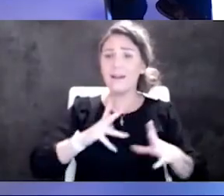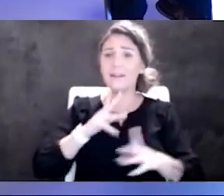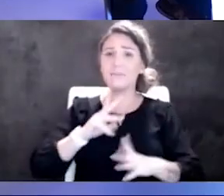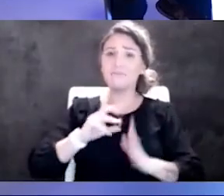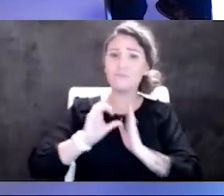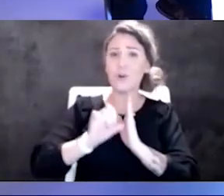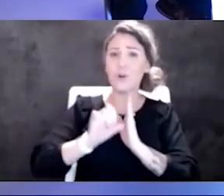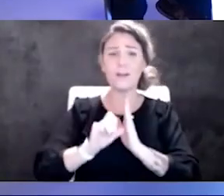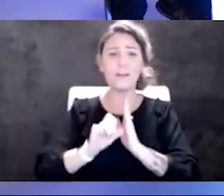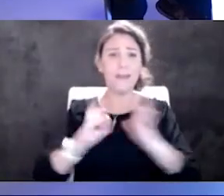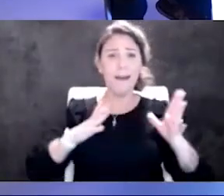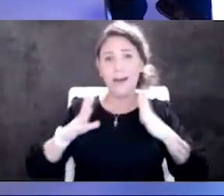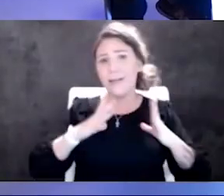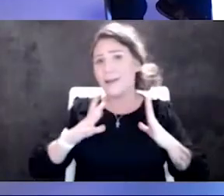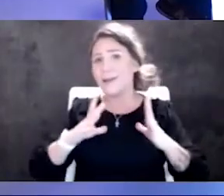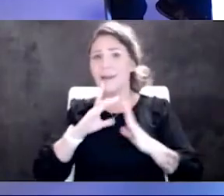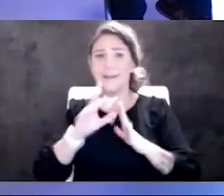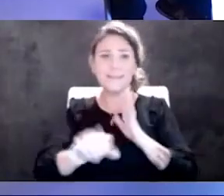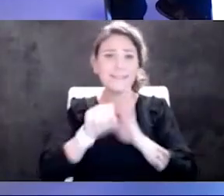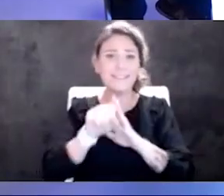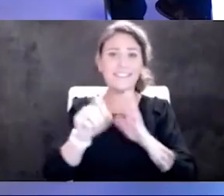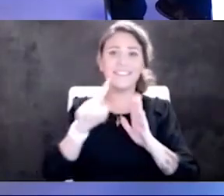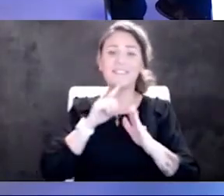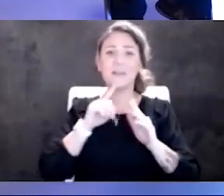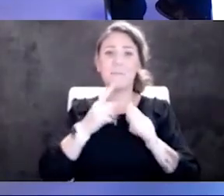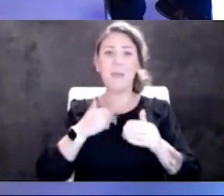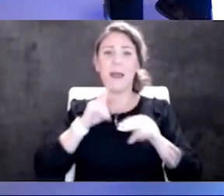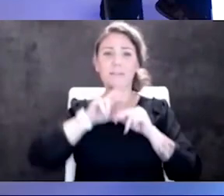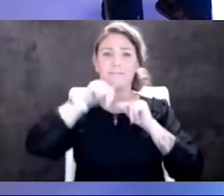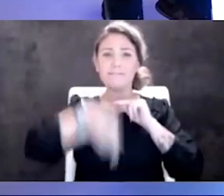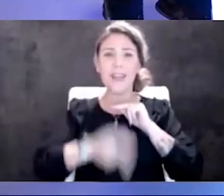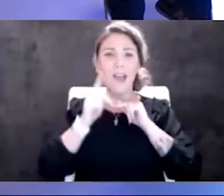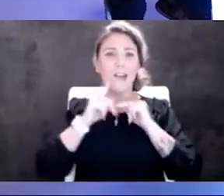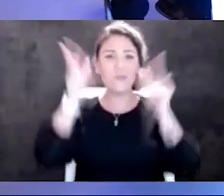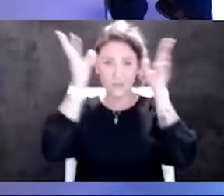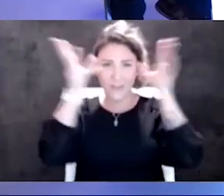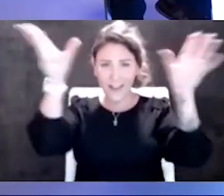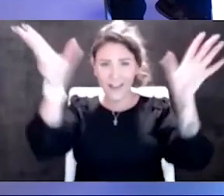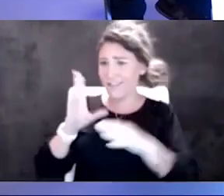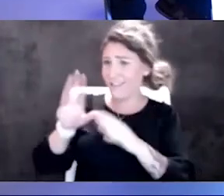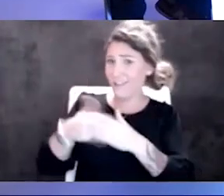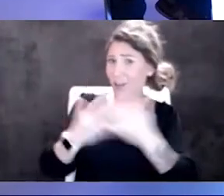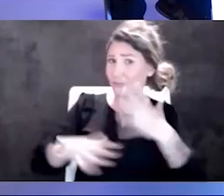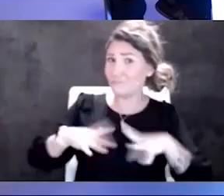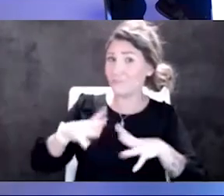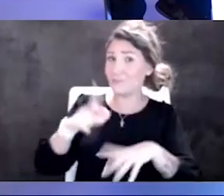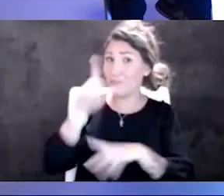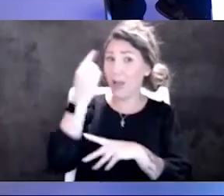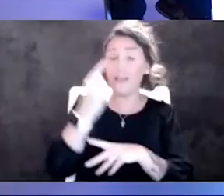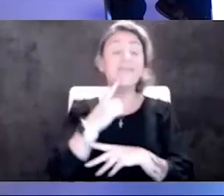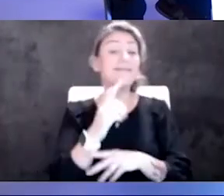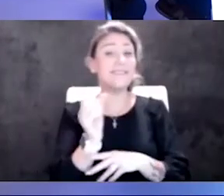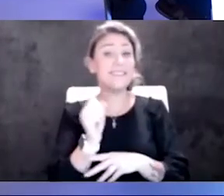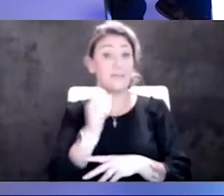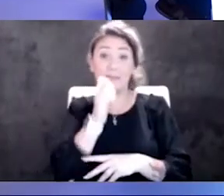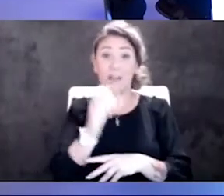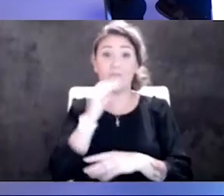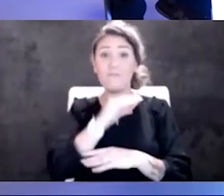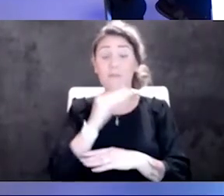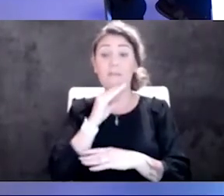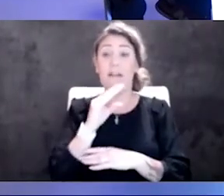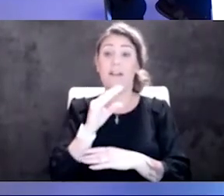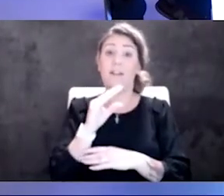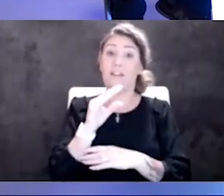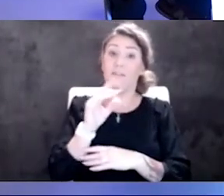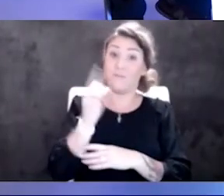tie on. It's got a little cute reindeer, red. You're on all in black. Yeah, I mean, I'm not going to lie. So A, I'm a little bit